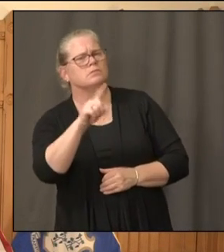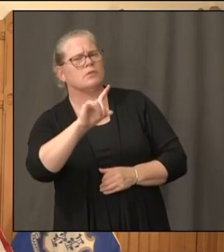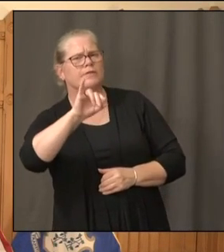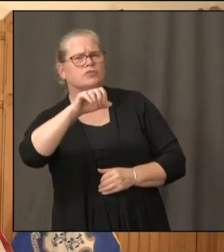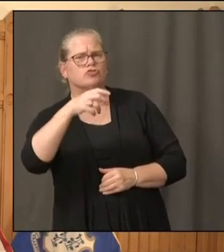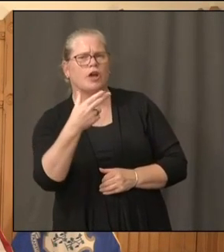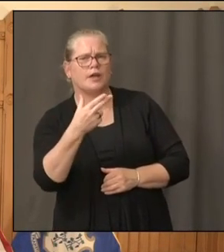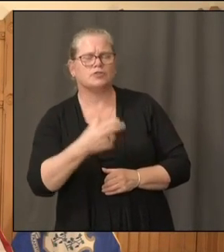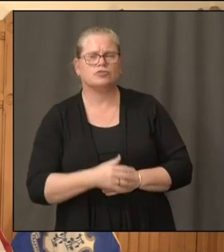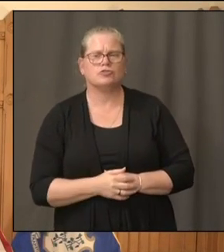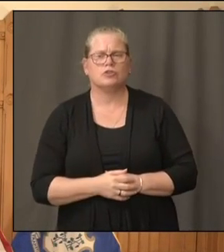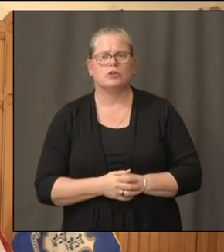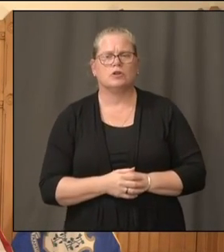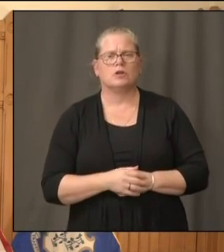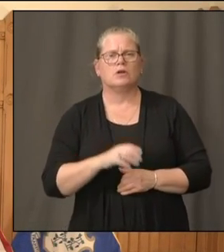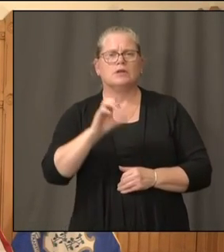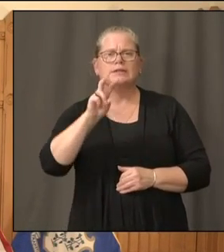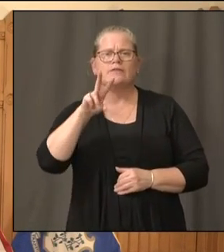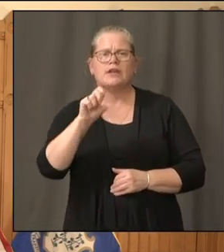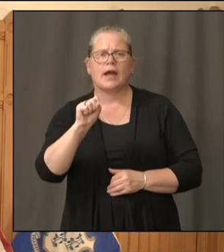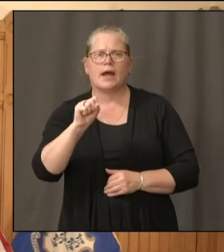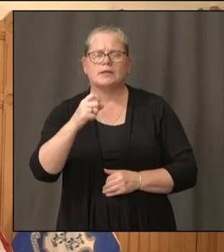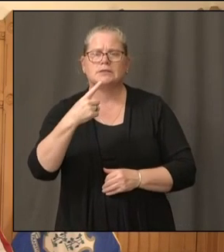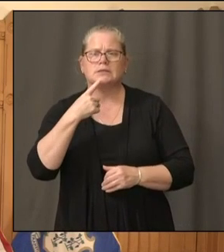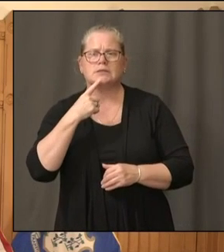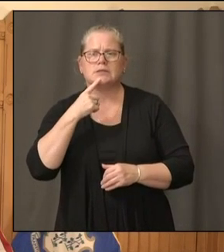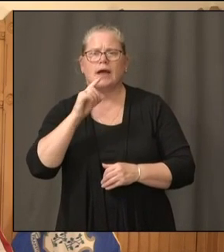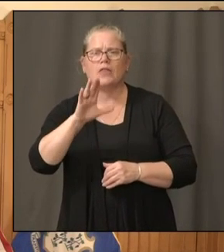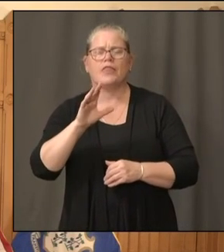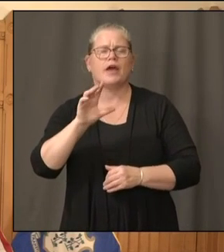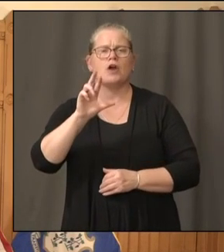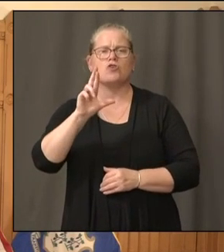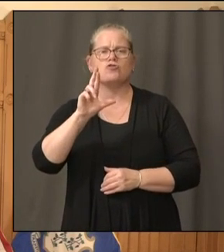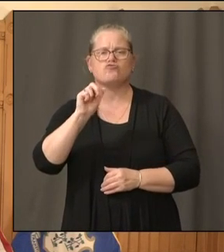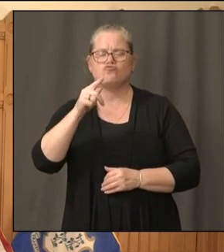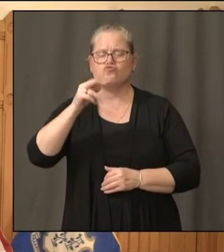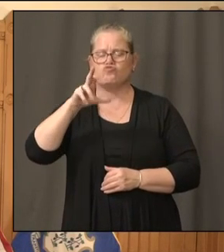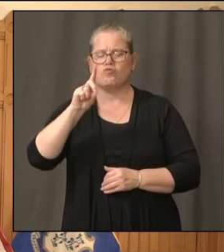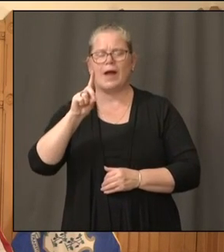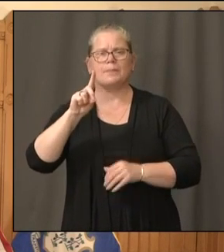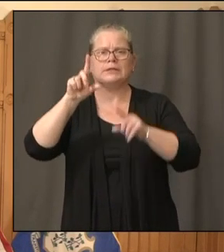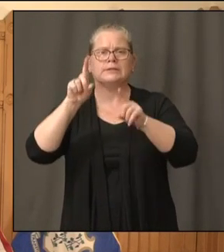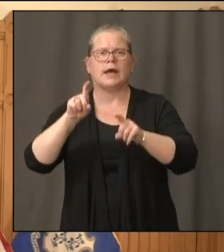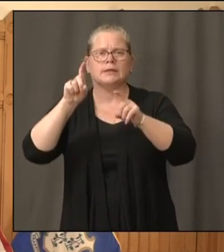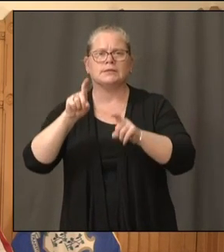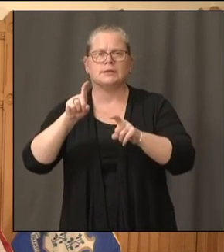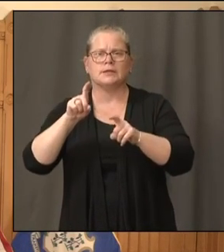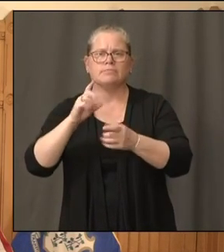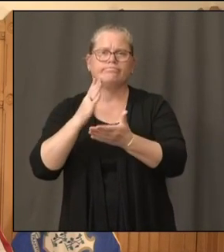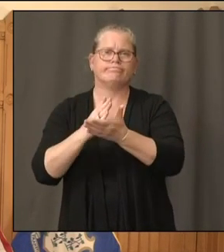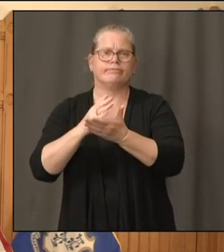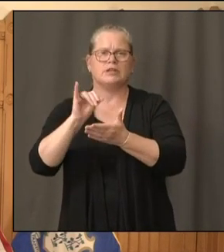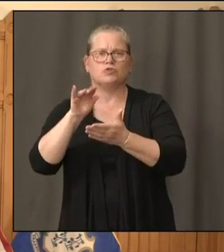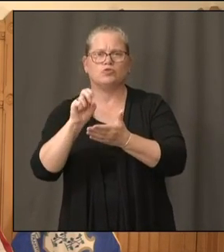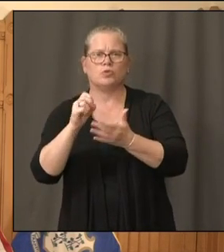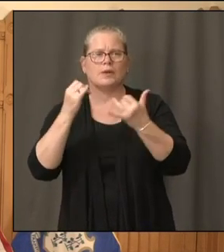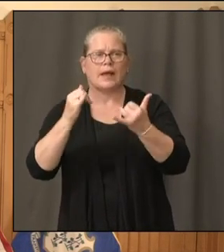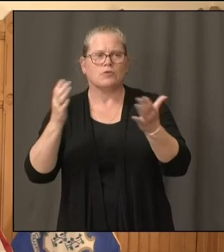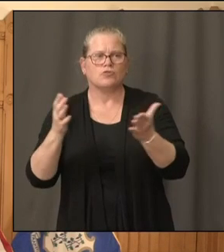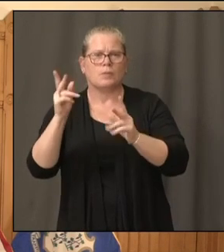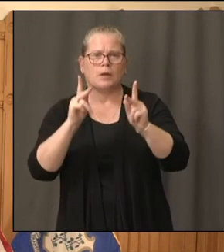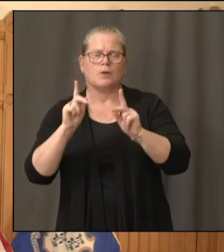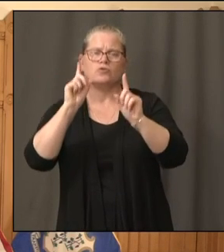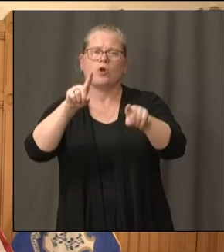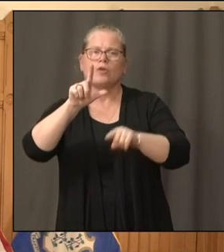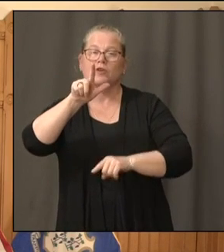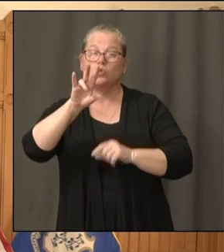testing at its New Haven site at the end of June. It now encourages people to go to its 27 drive-thru stations. It